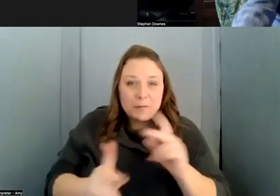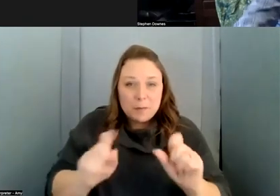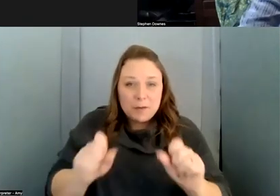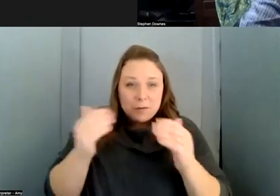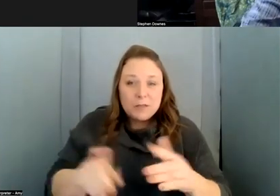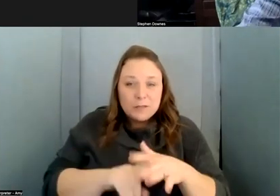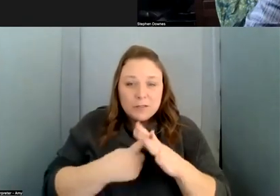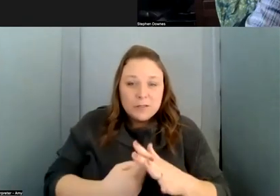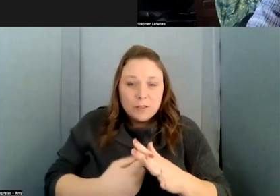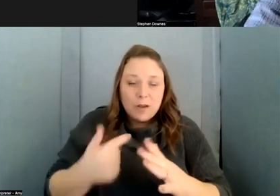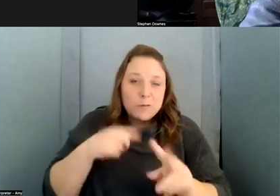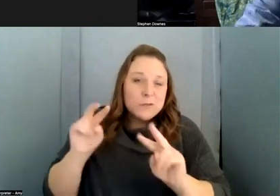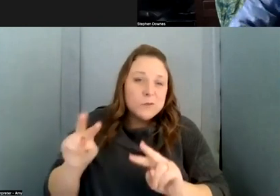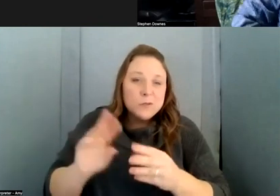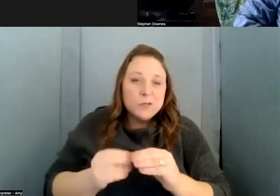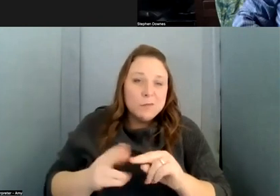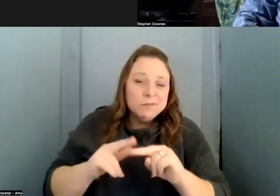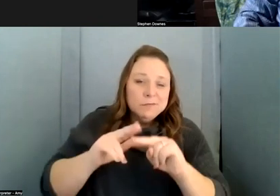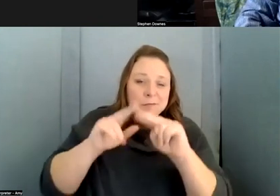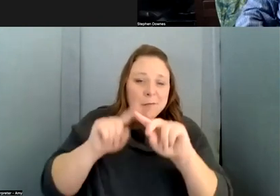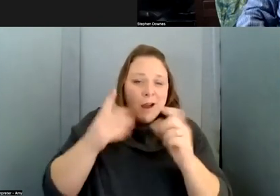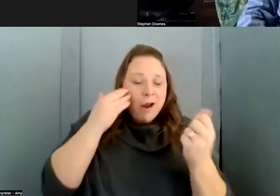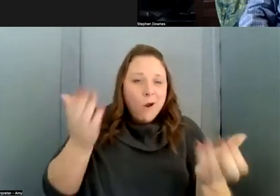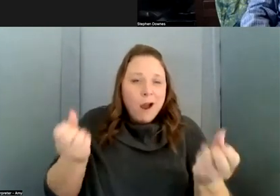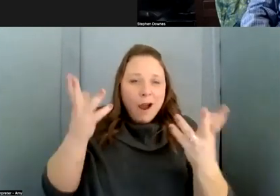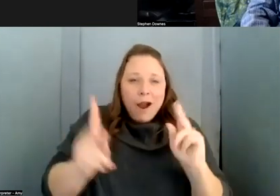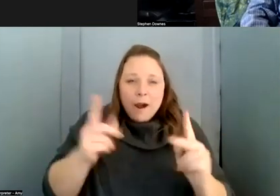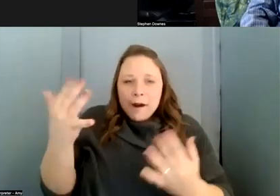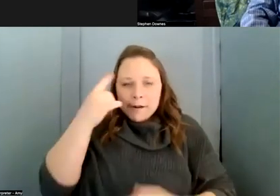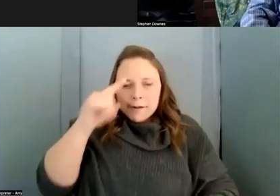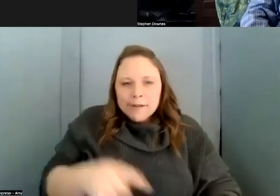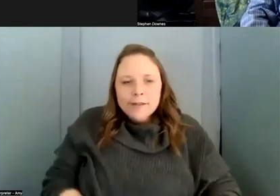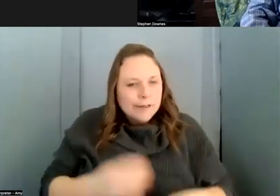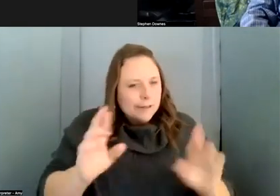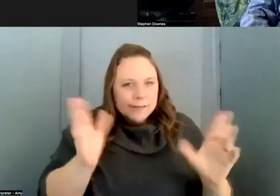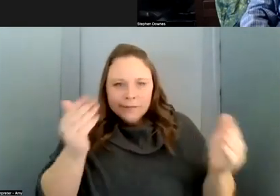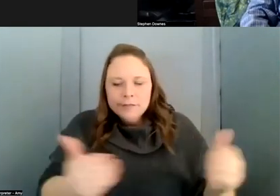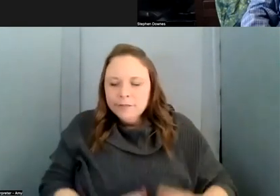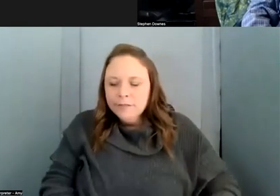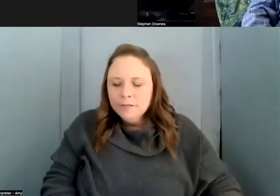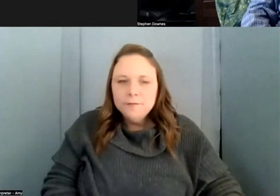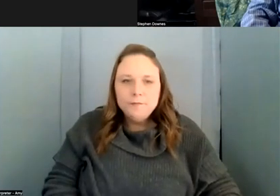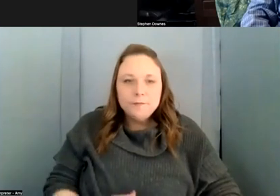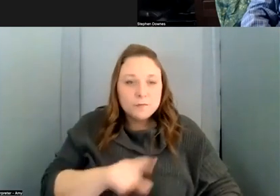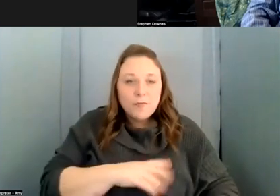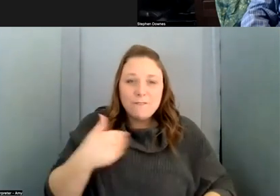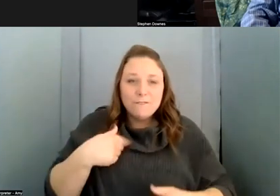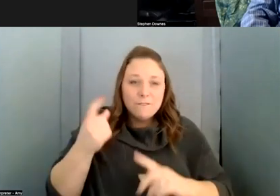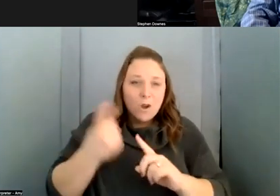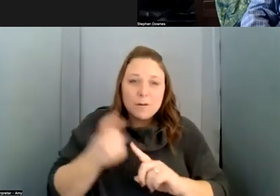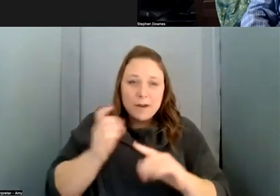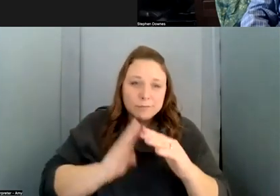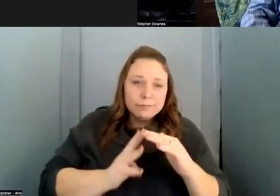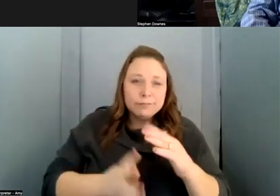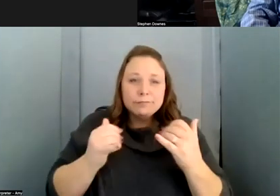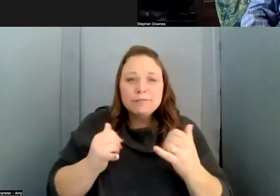i'm just watching the numbers go up but i don't know how many people we're waiting right we're we're ready to go and we have automatic and uh it's automatically set